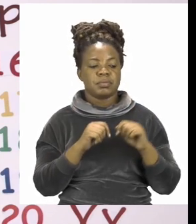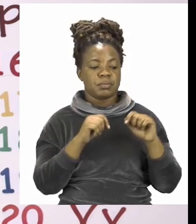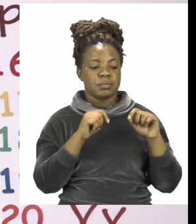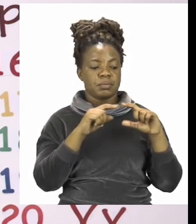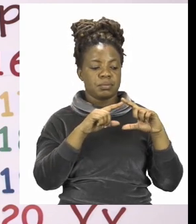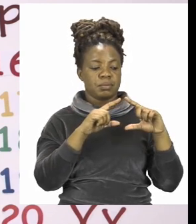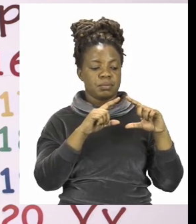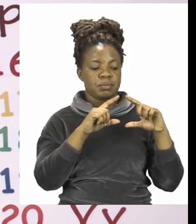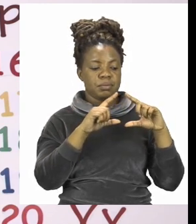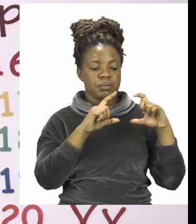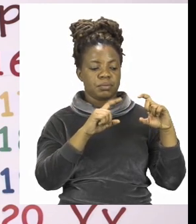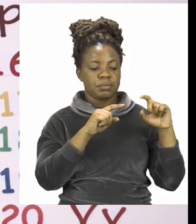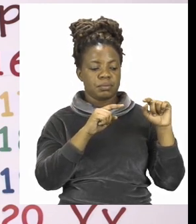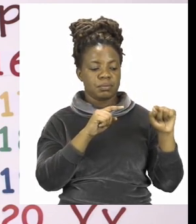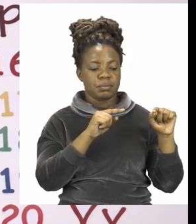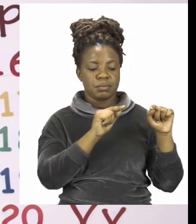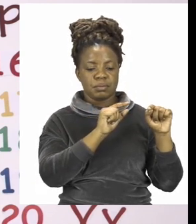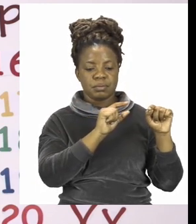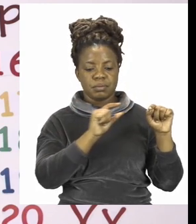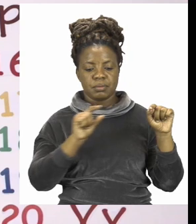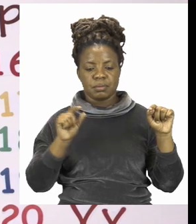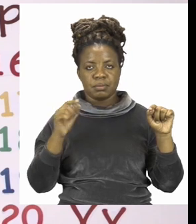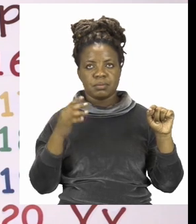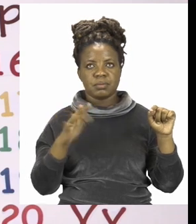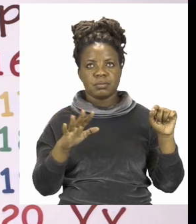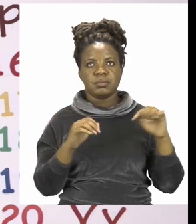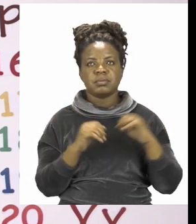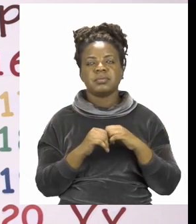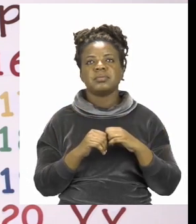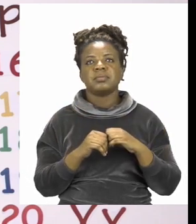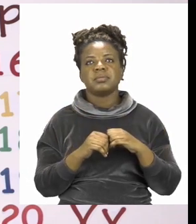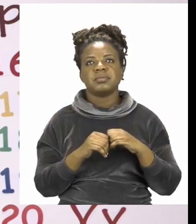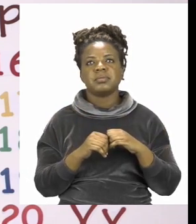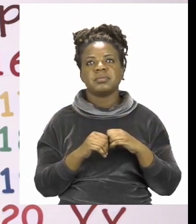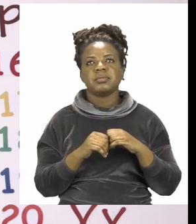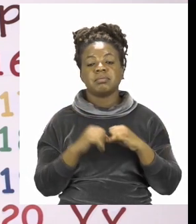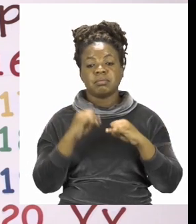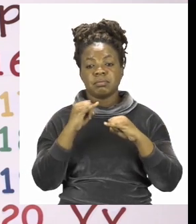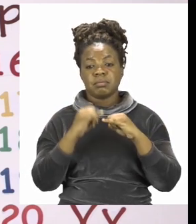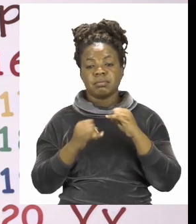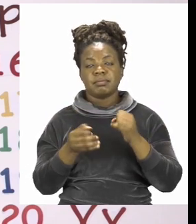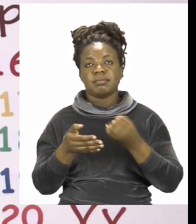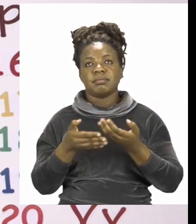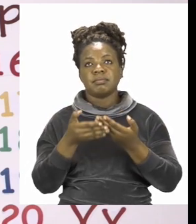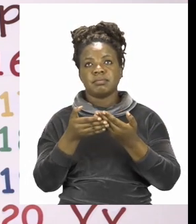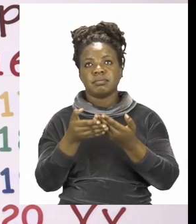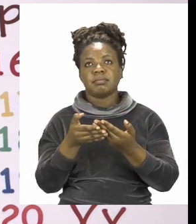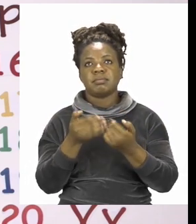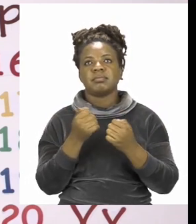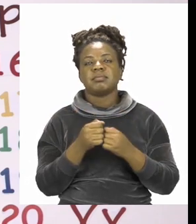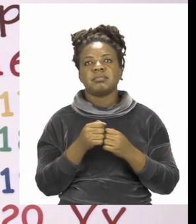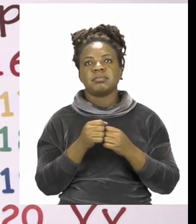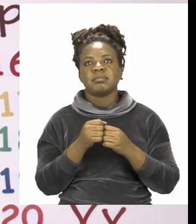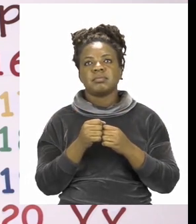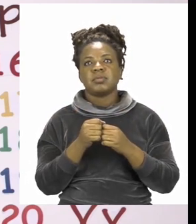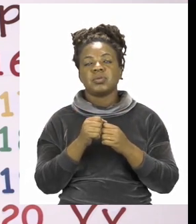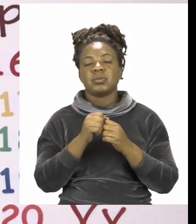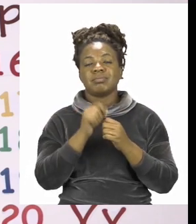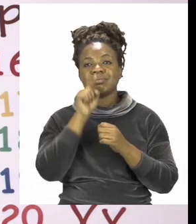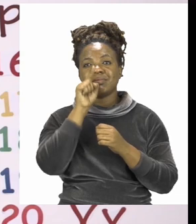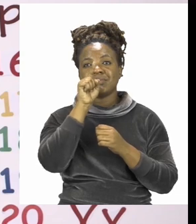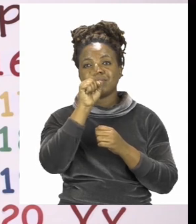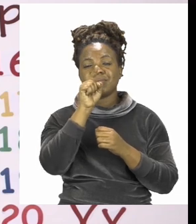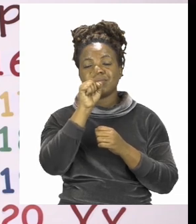complete. The last one we're going to do together has a picture which is telling us to write going down.